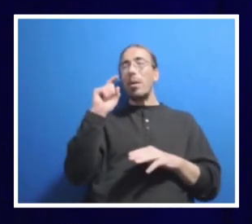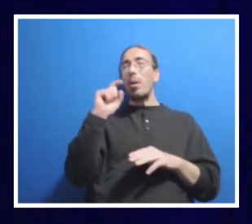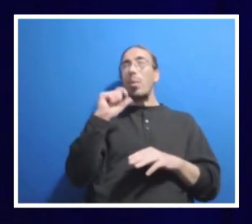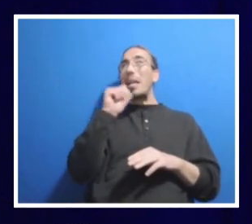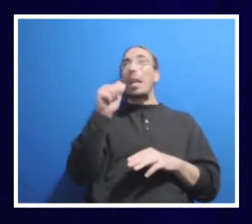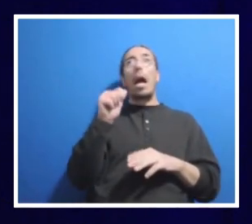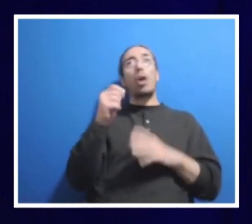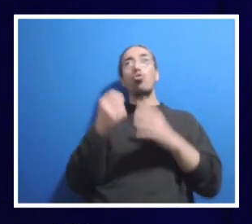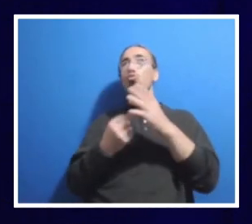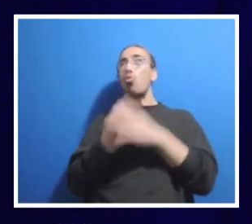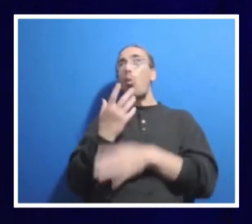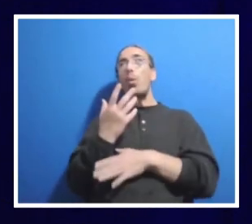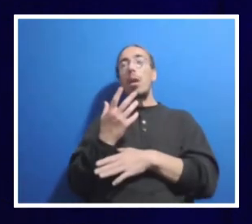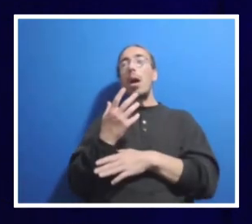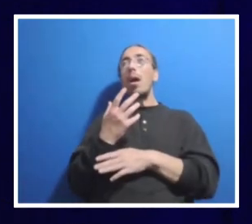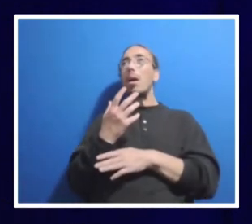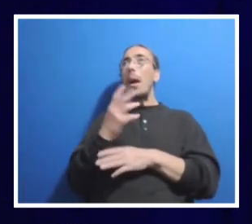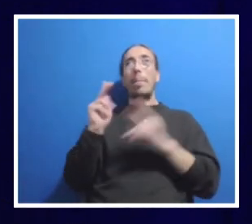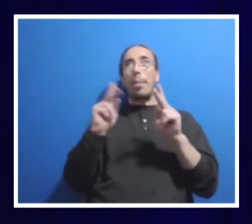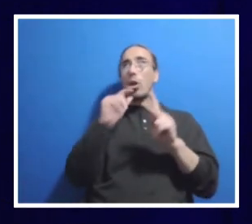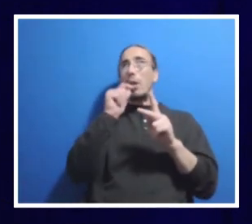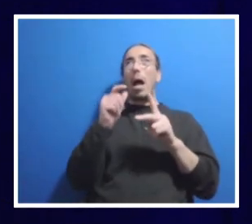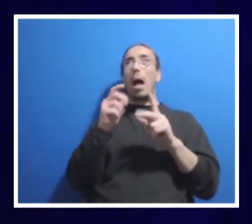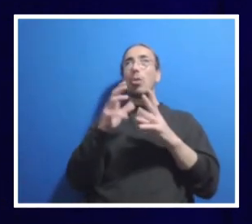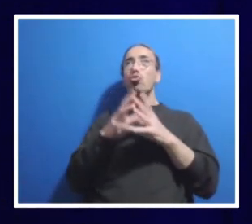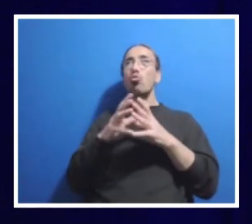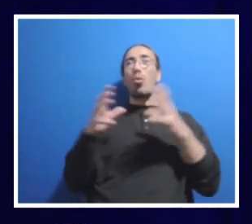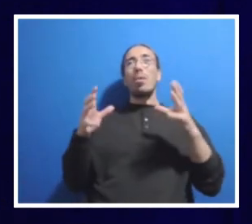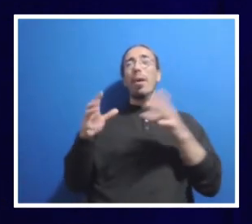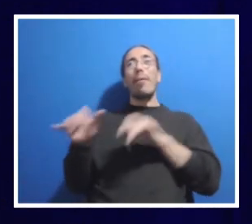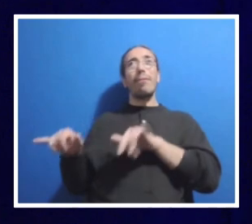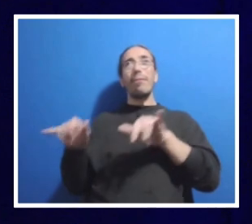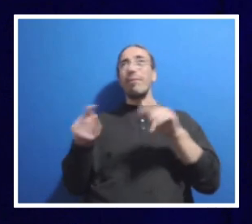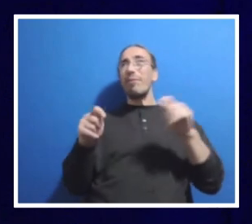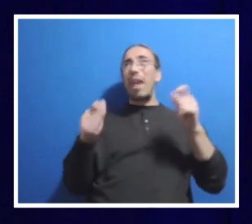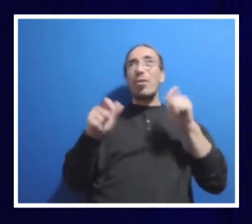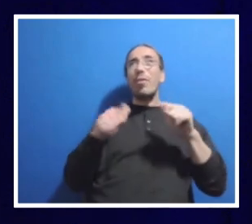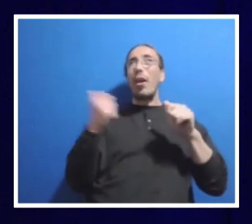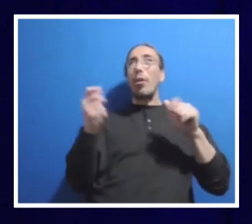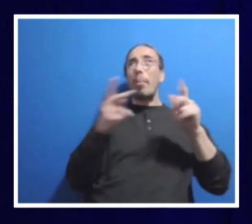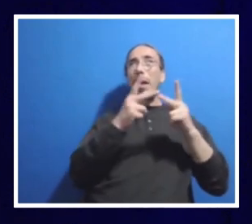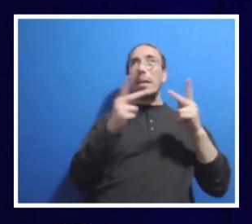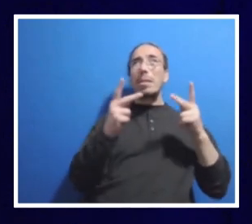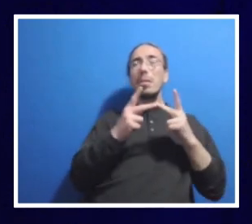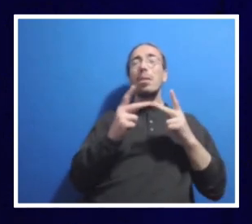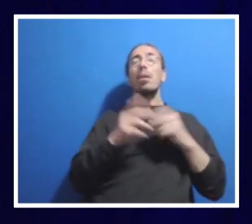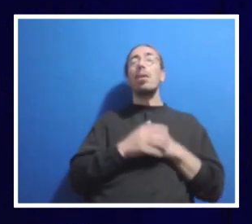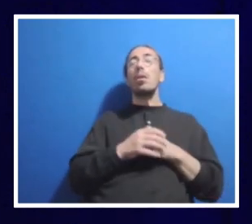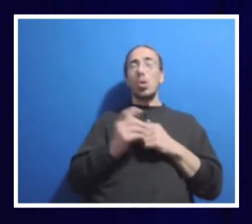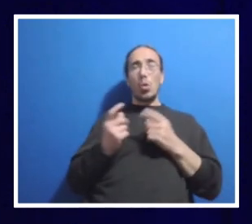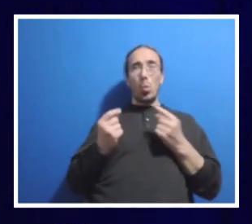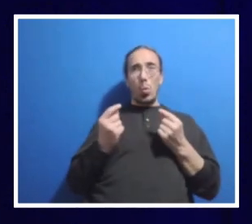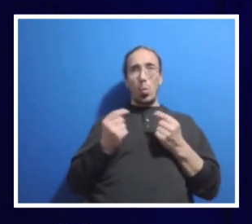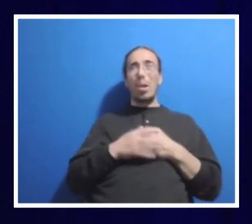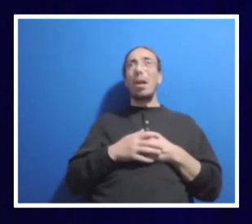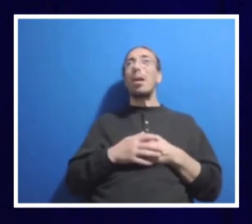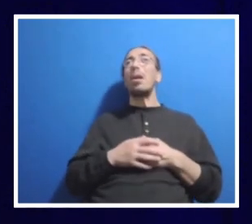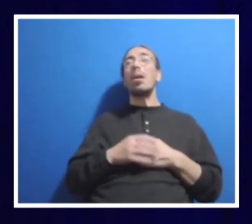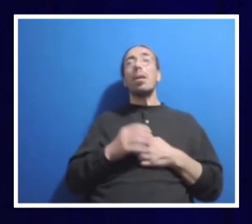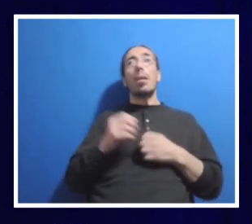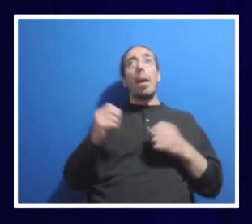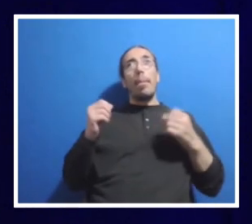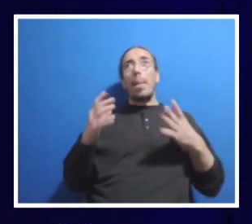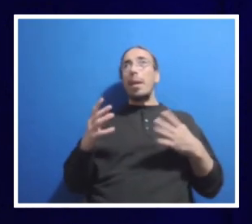Our population is not growing as fast as other places. So what do we do? It's a multifactorial problem.